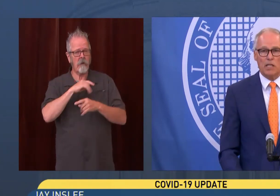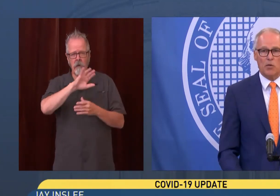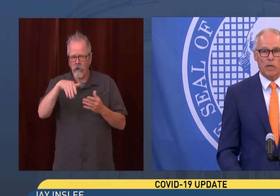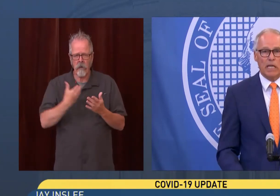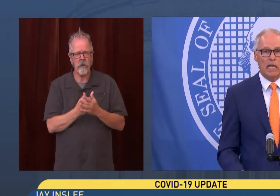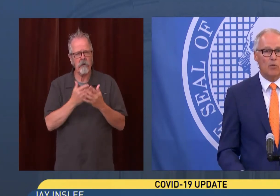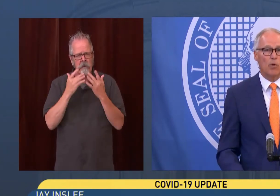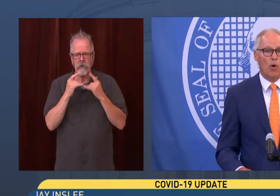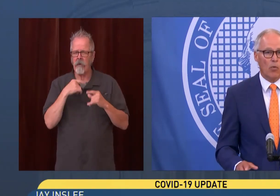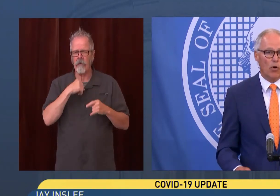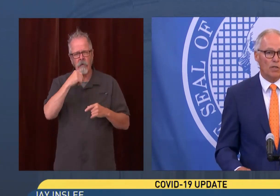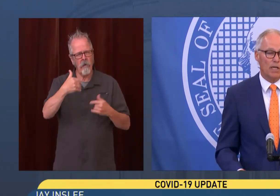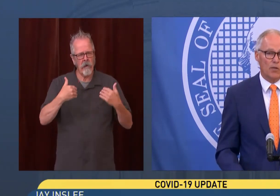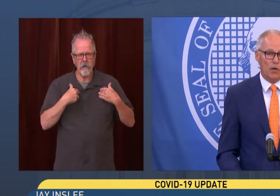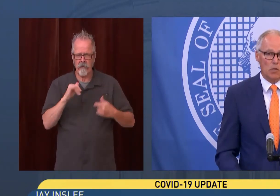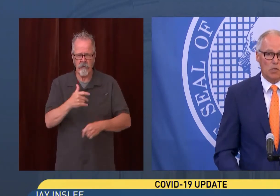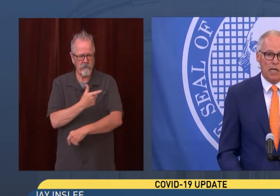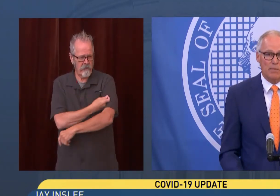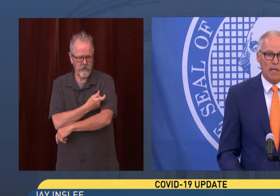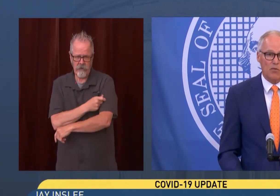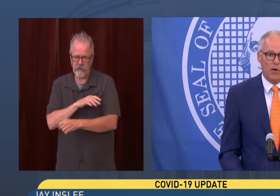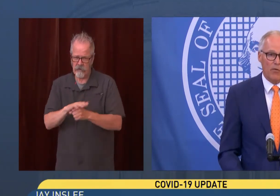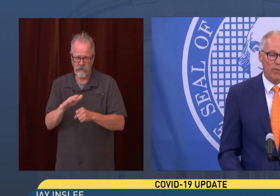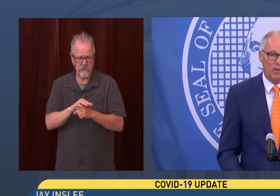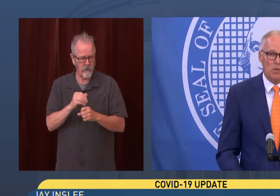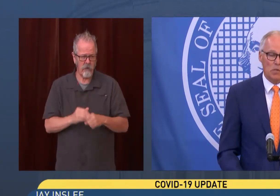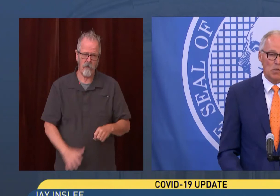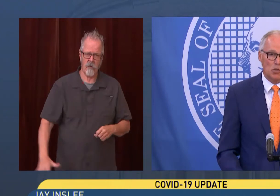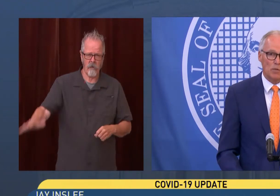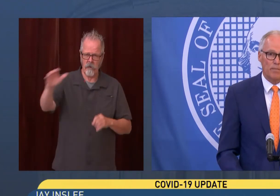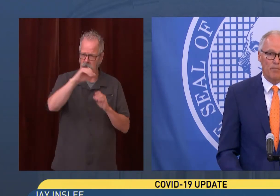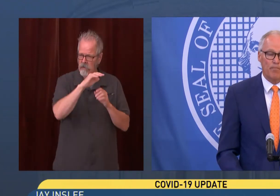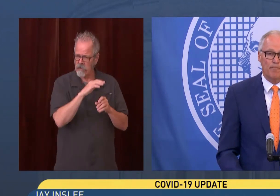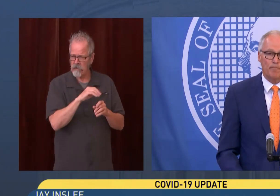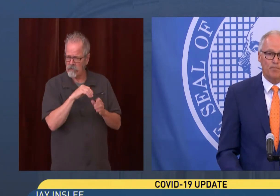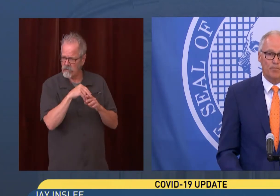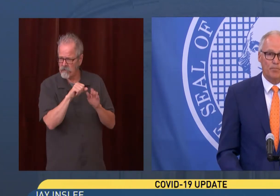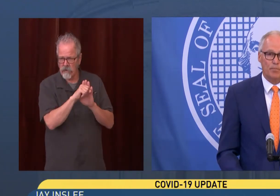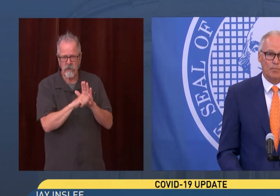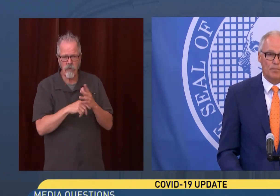the state that we need. We want to work together as a state. That's why we've made this decision.